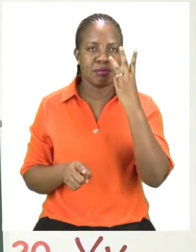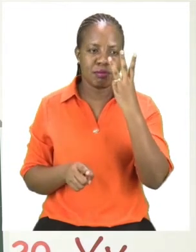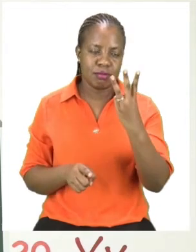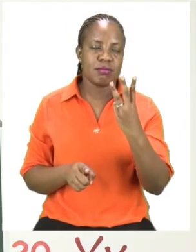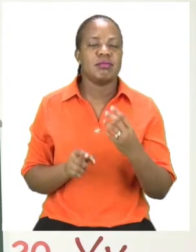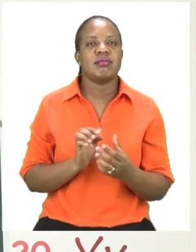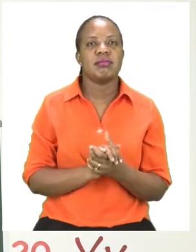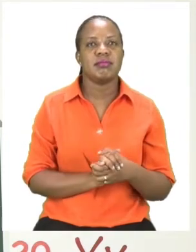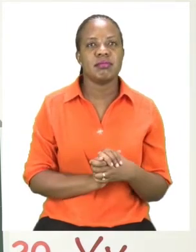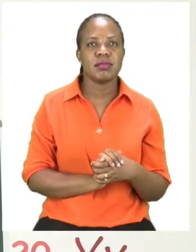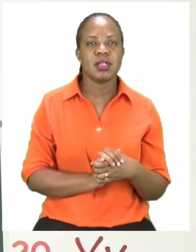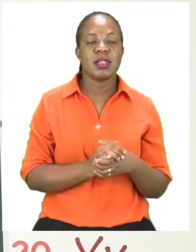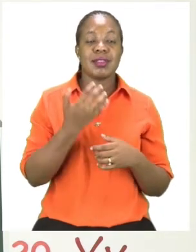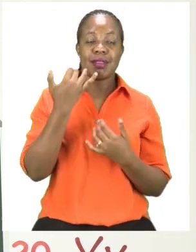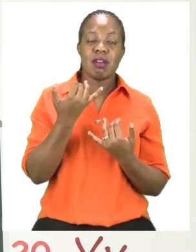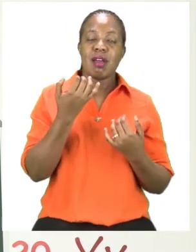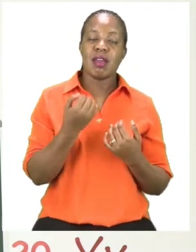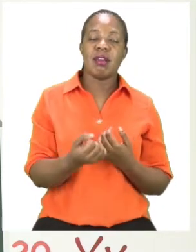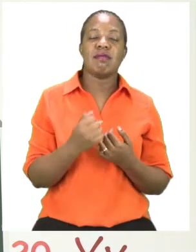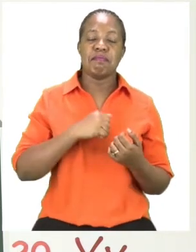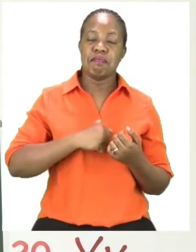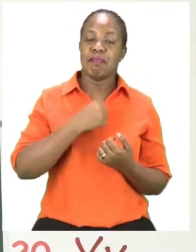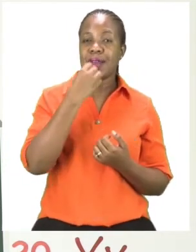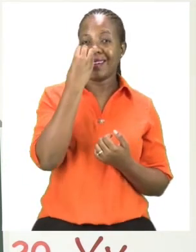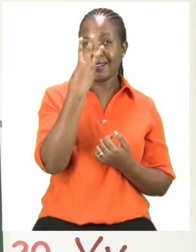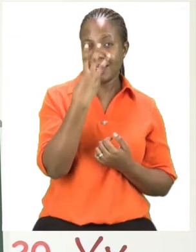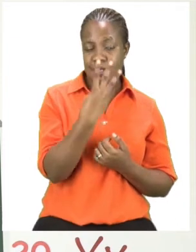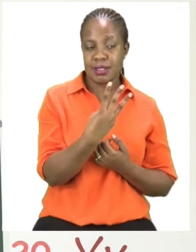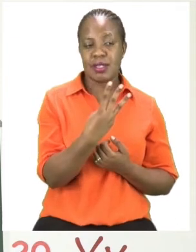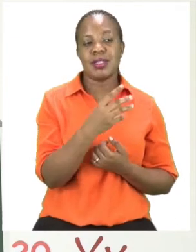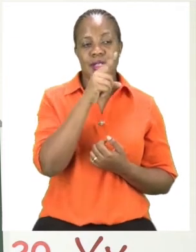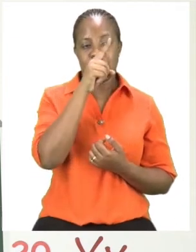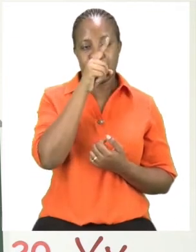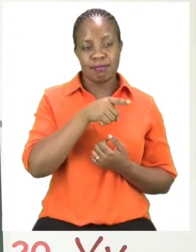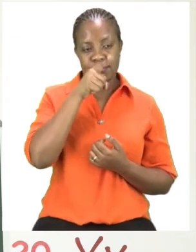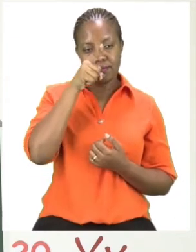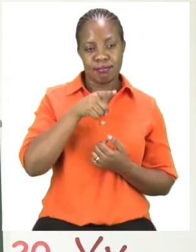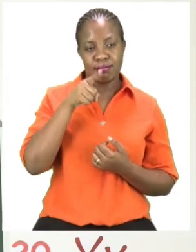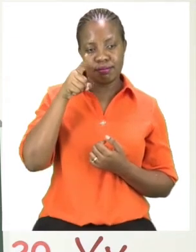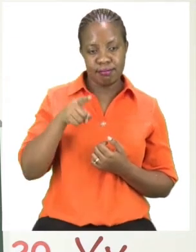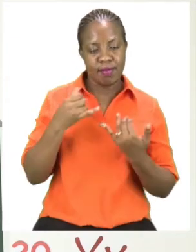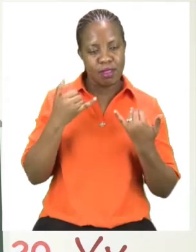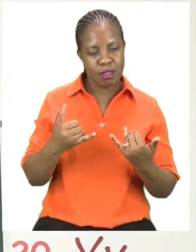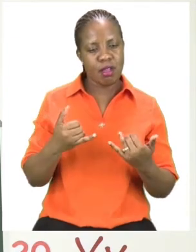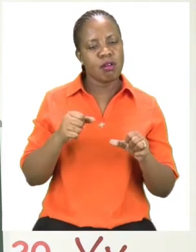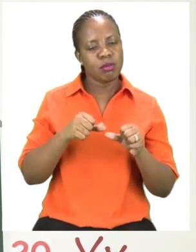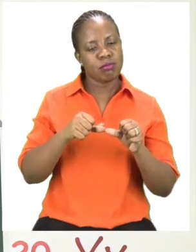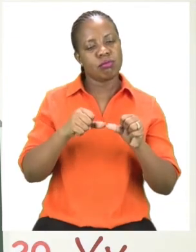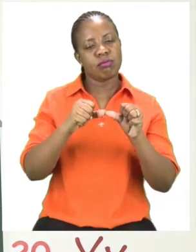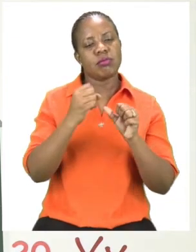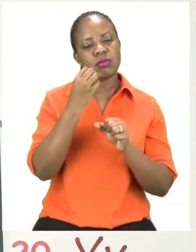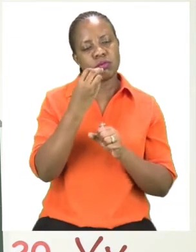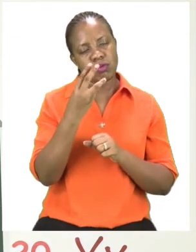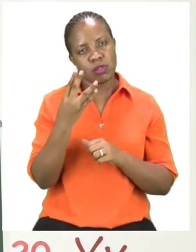So I have my three sticks and I'm going to use counting on. Now the